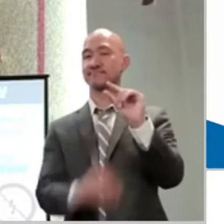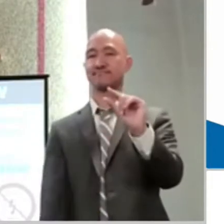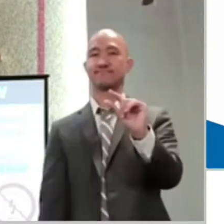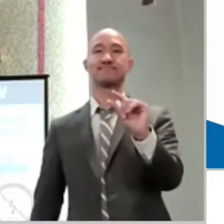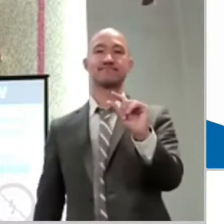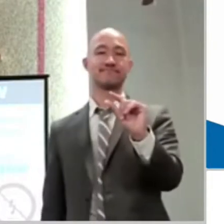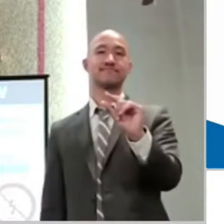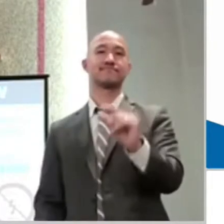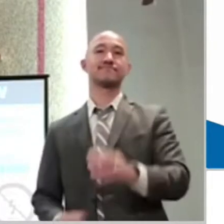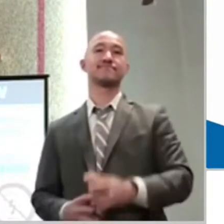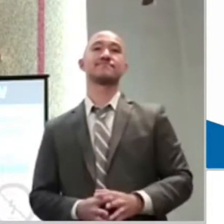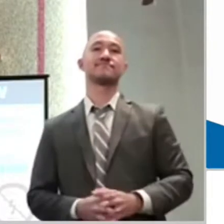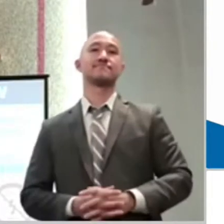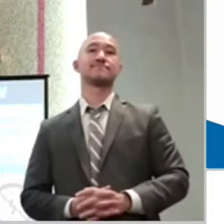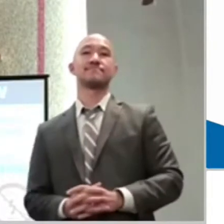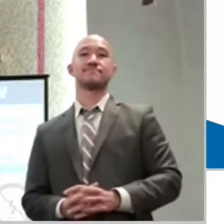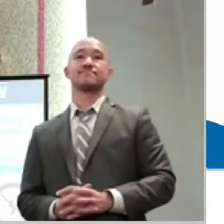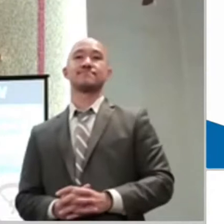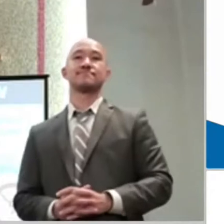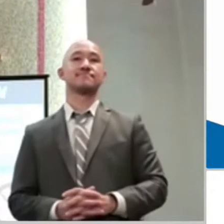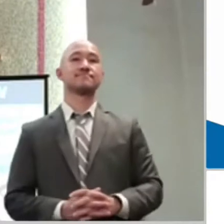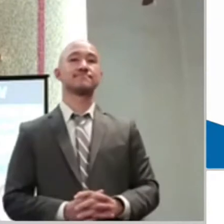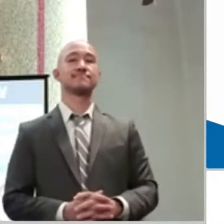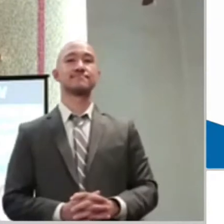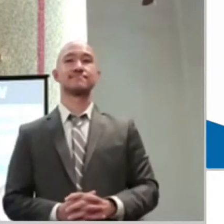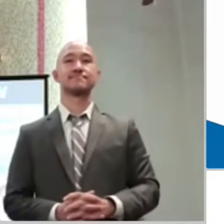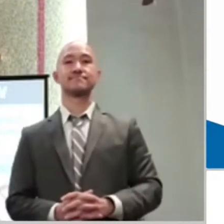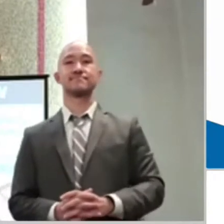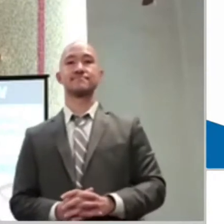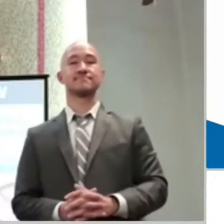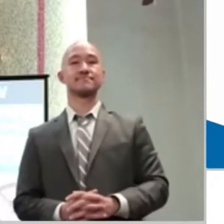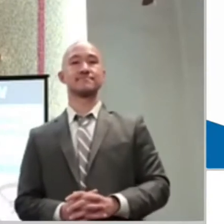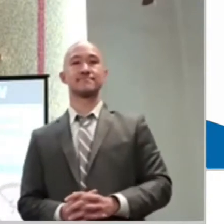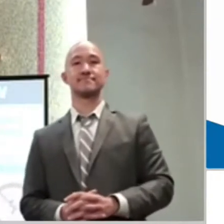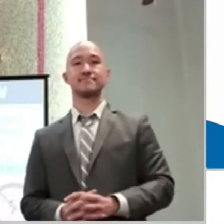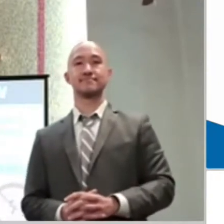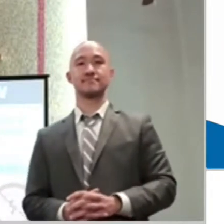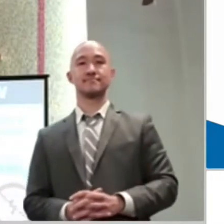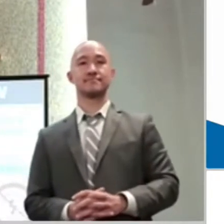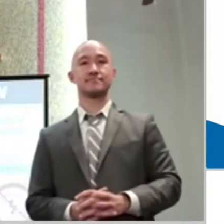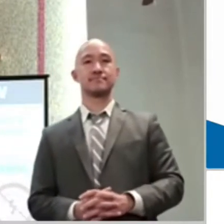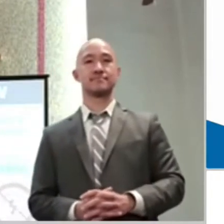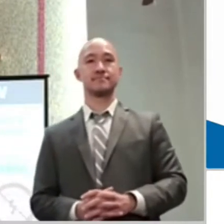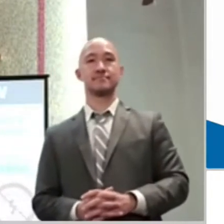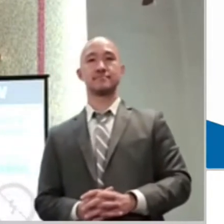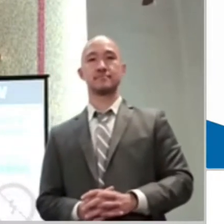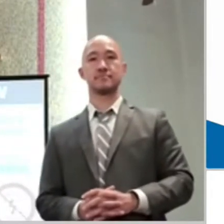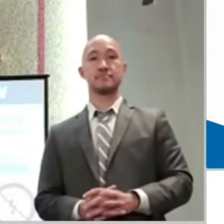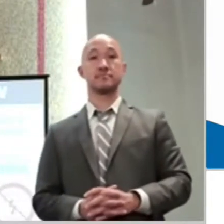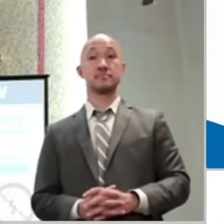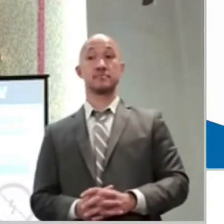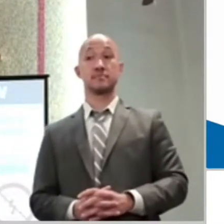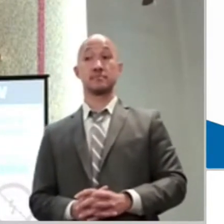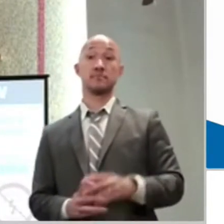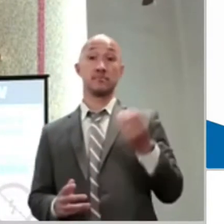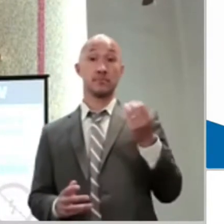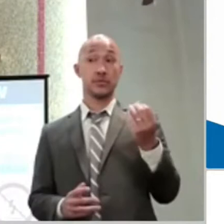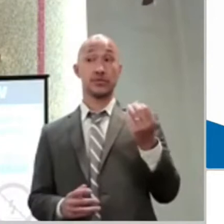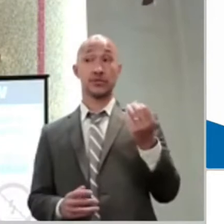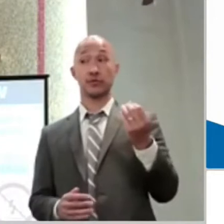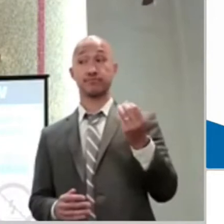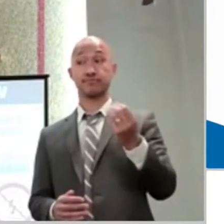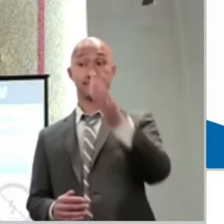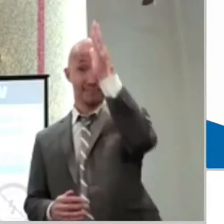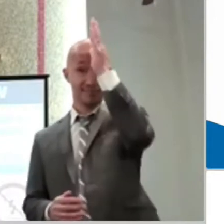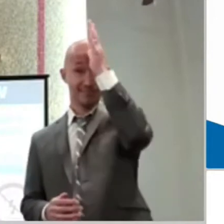deception really comes from within our heart. That's where it comes from. Imagine the father's great frustration over this